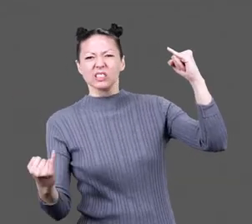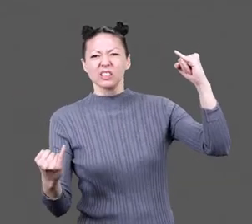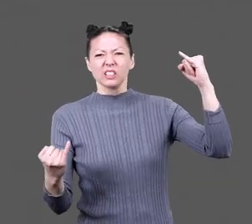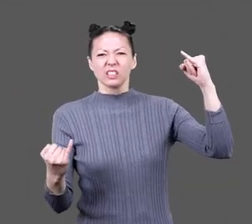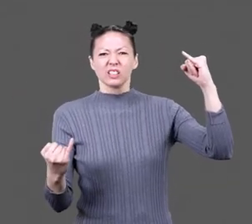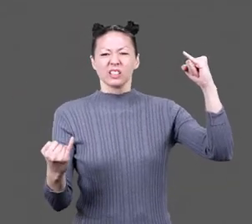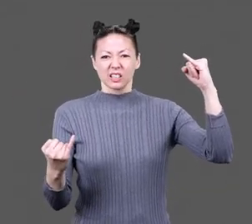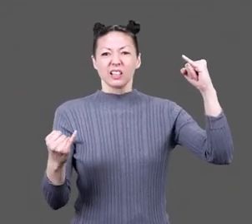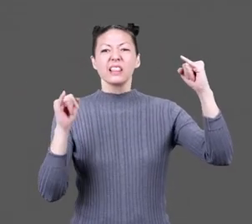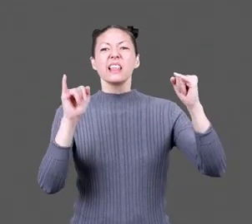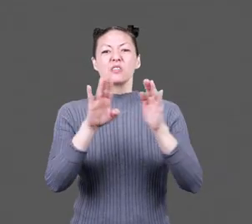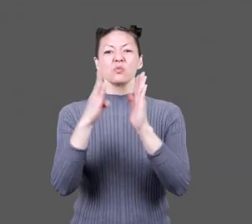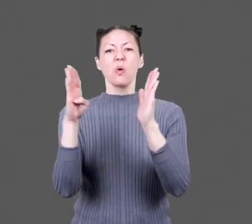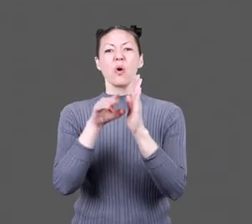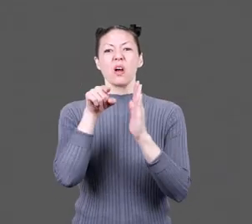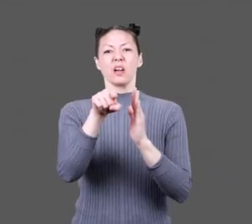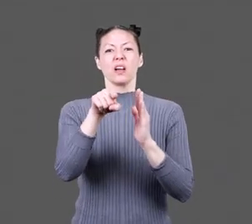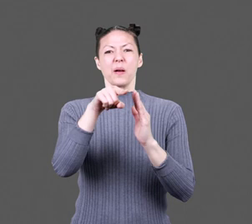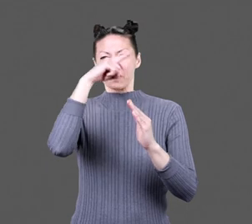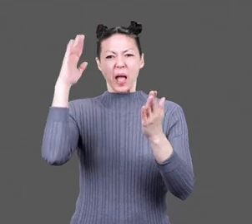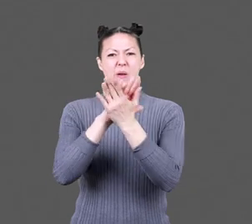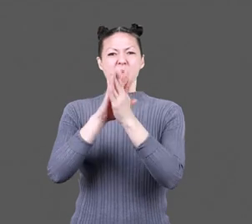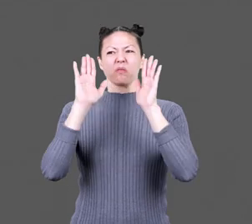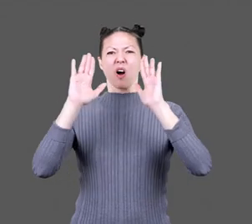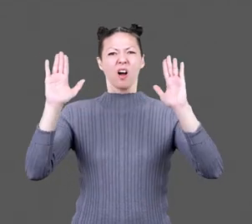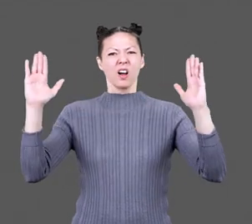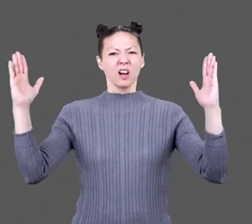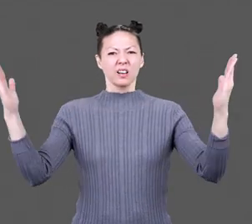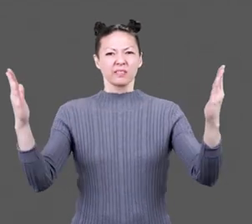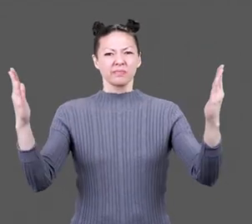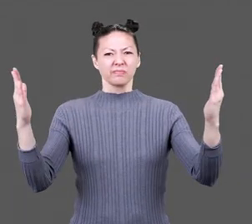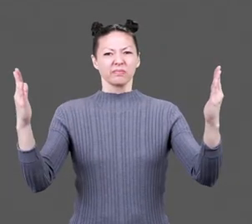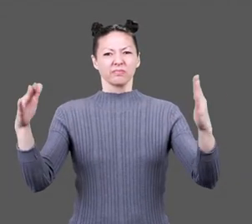A building stands. A step leads to a white door and black paper walls.